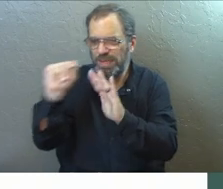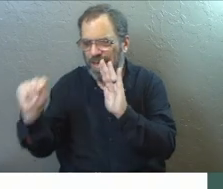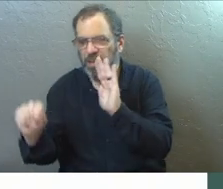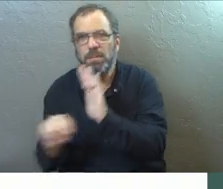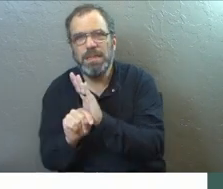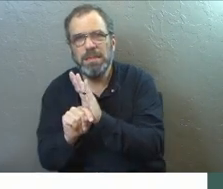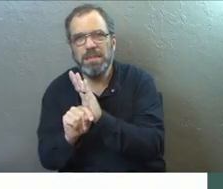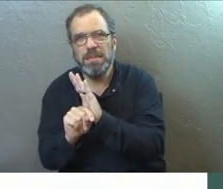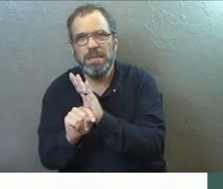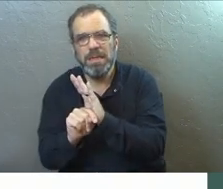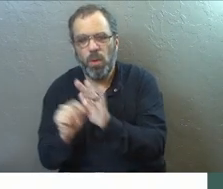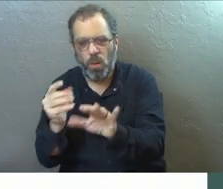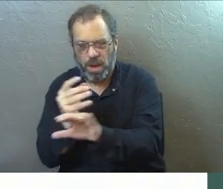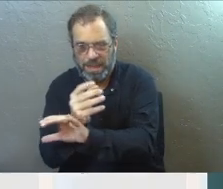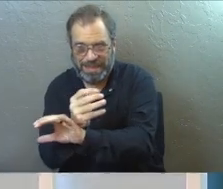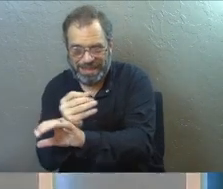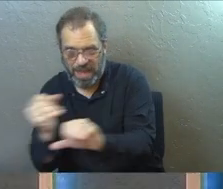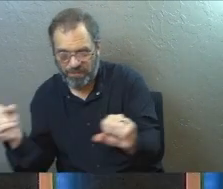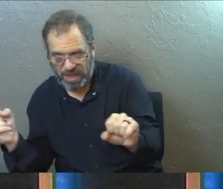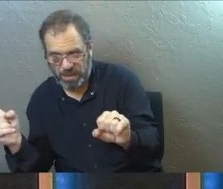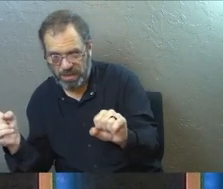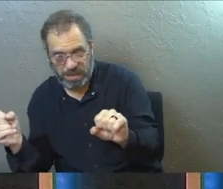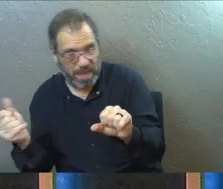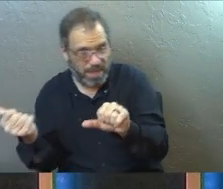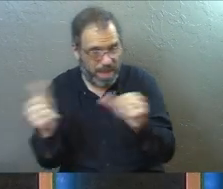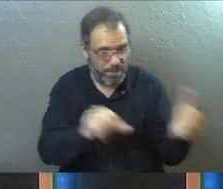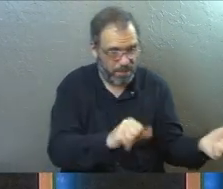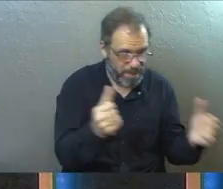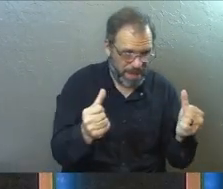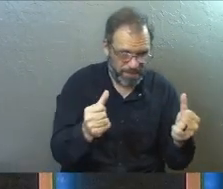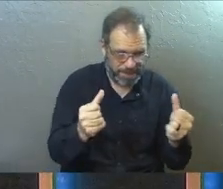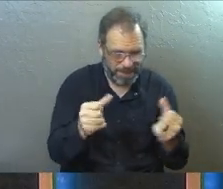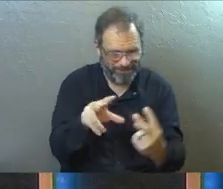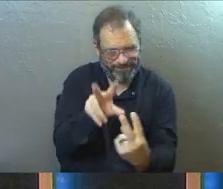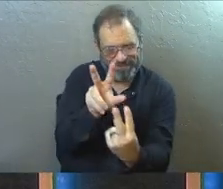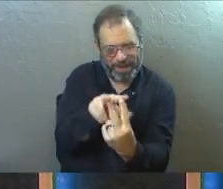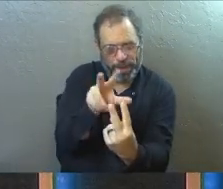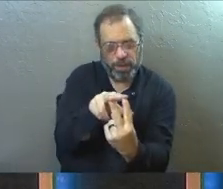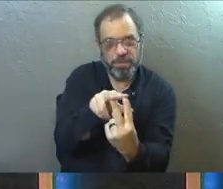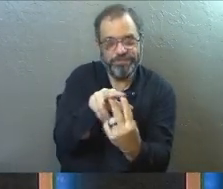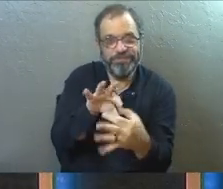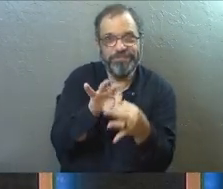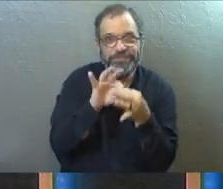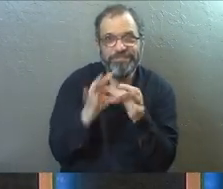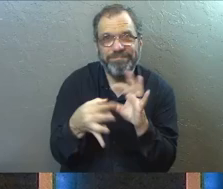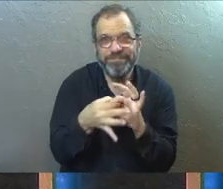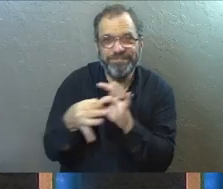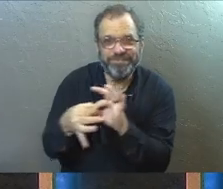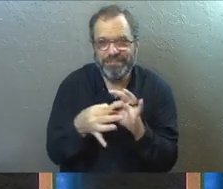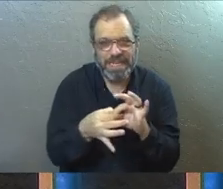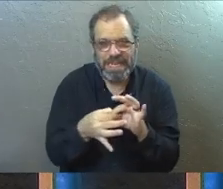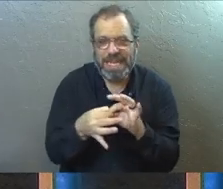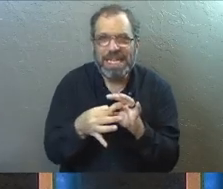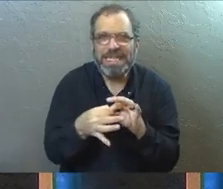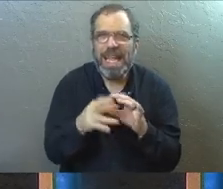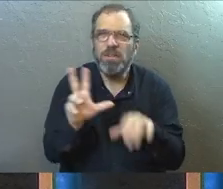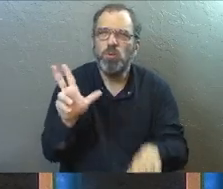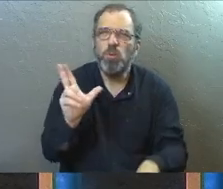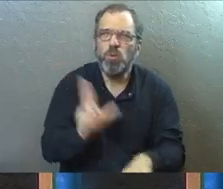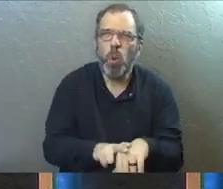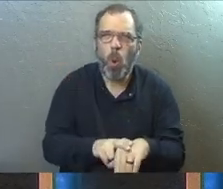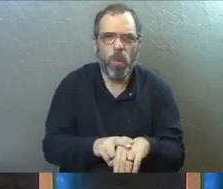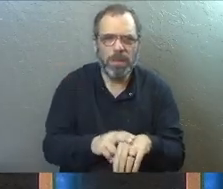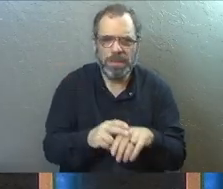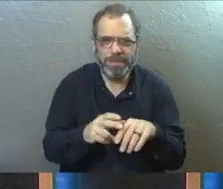where salvation and baptism were coupled together because they were so commonly